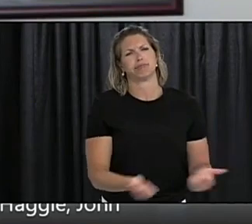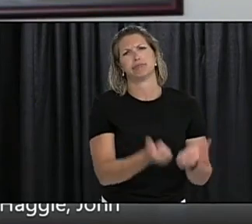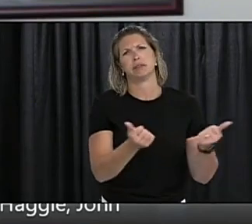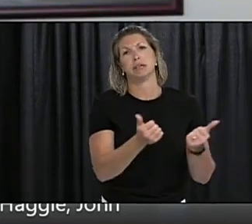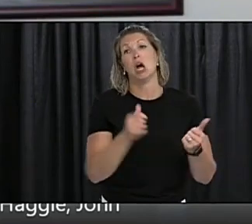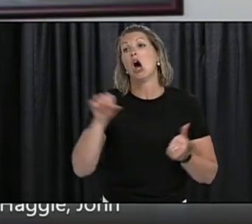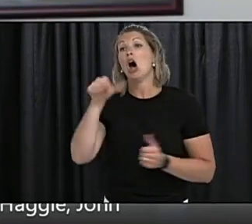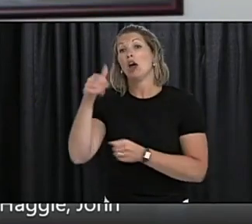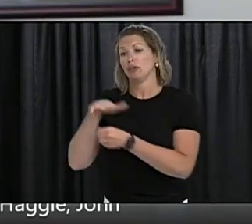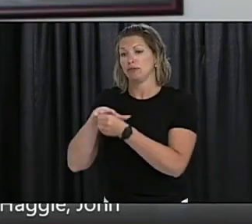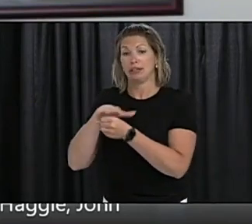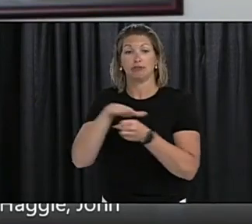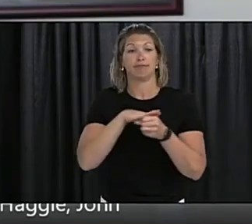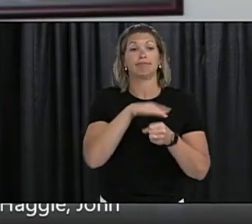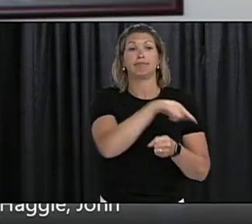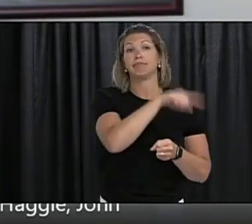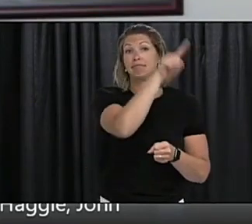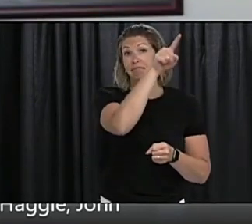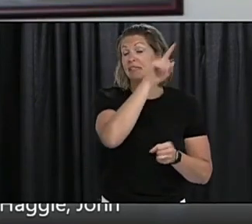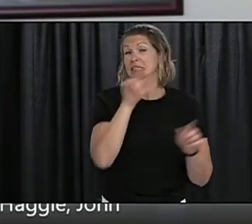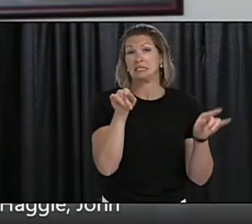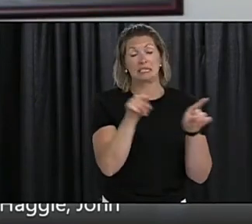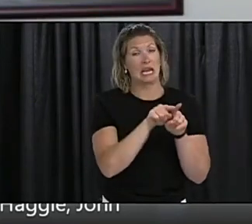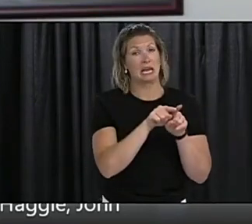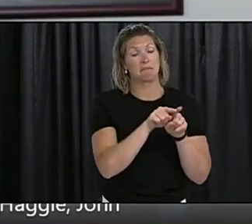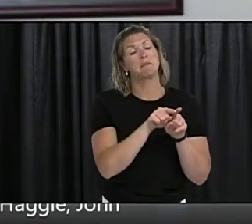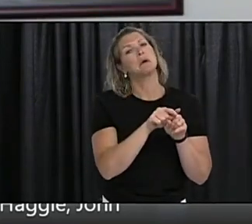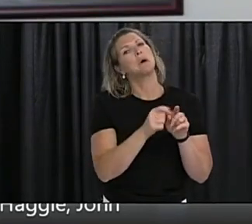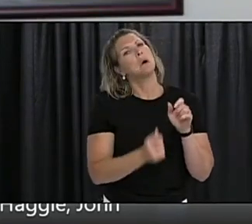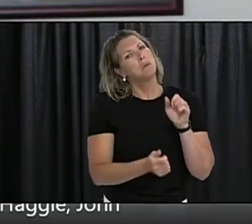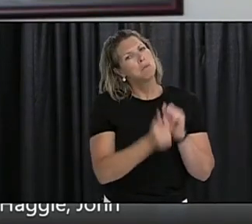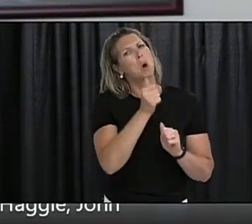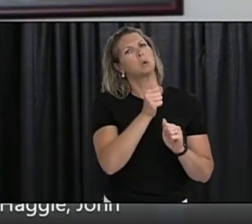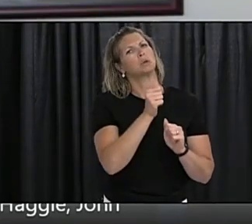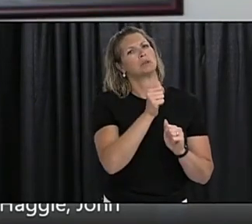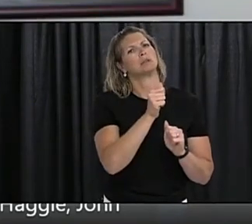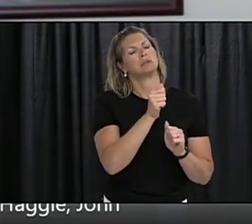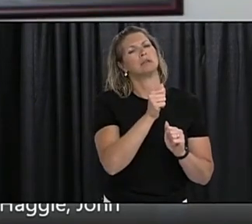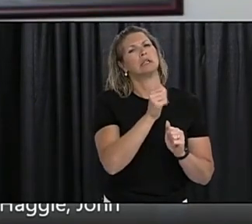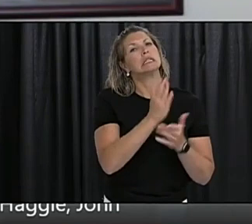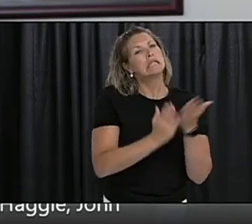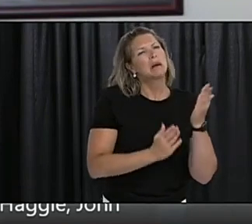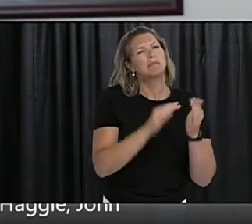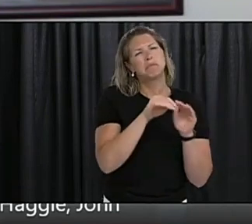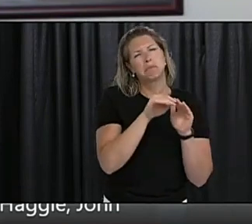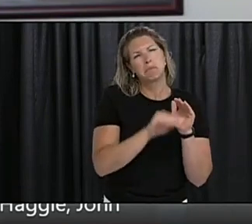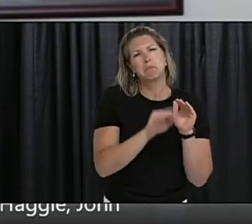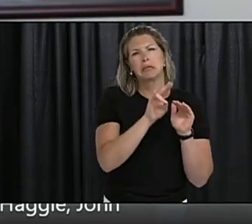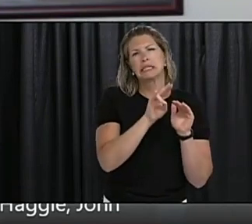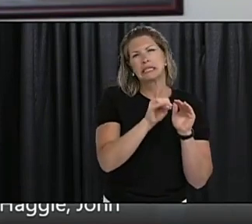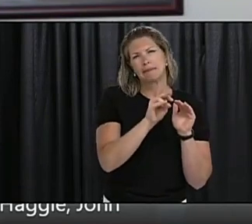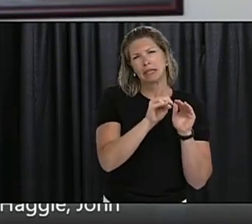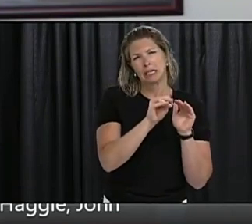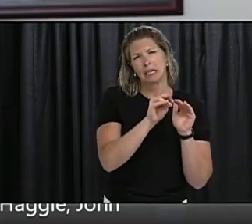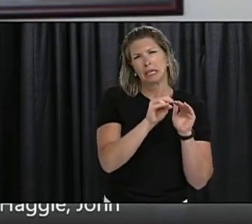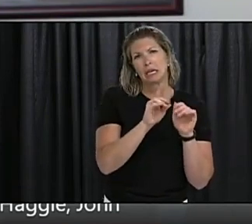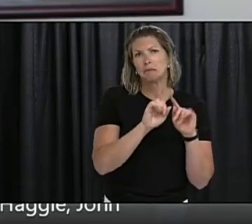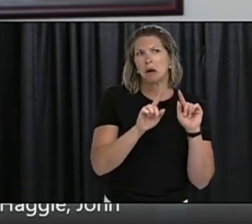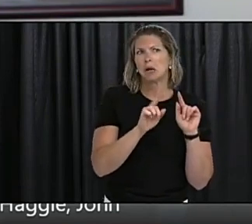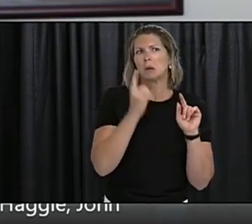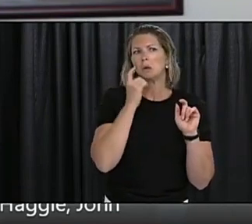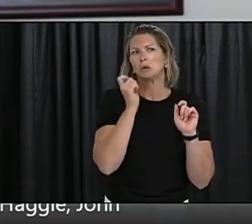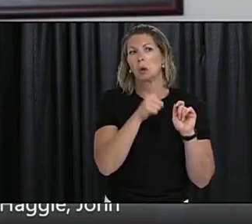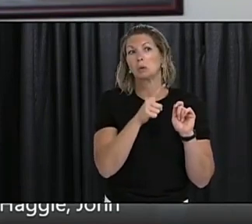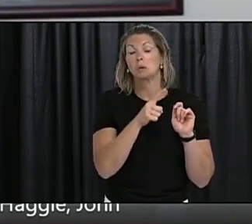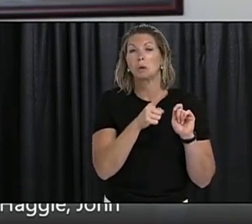are lower, at 70%, they're supplemented by a 760% increase in